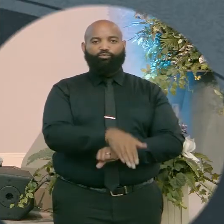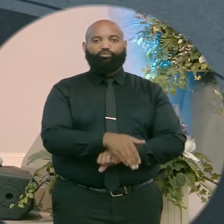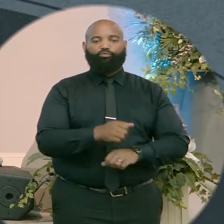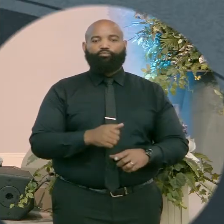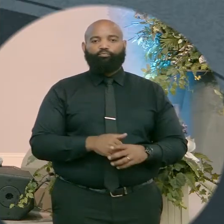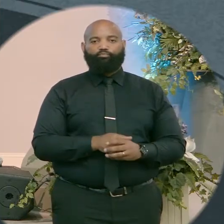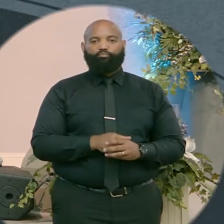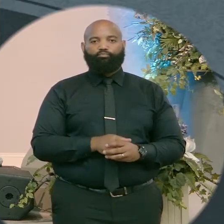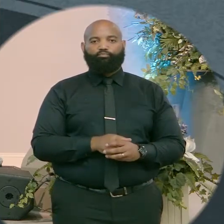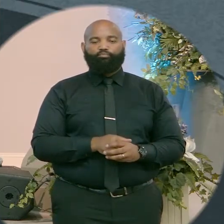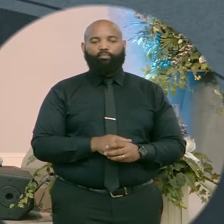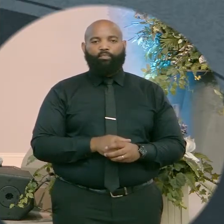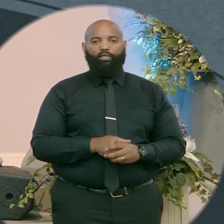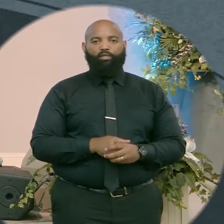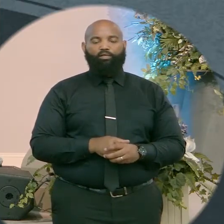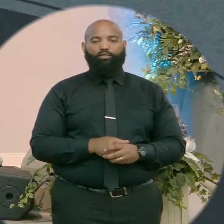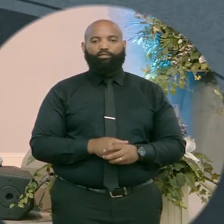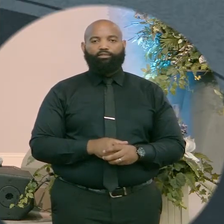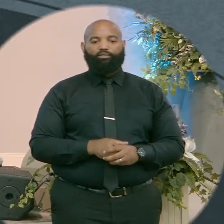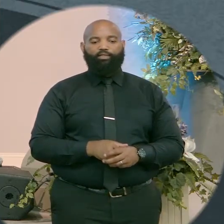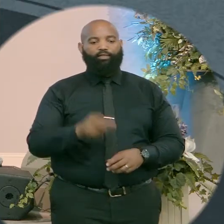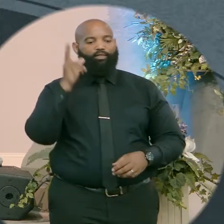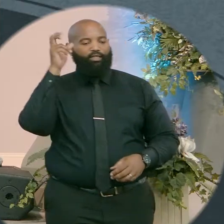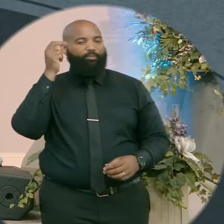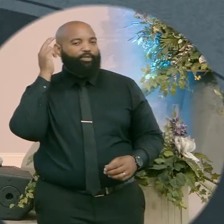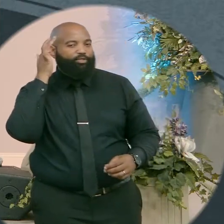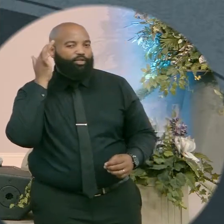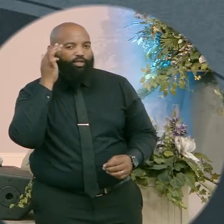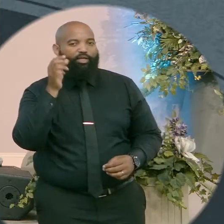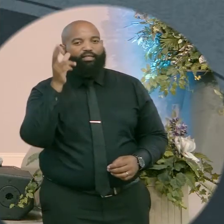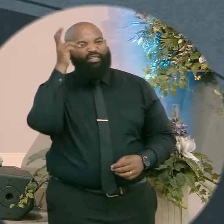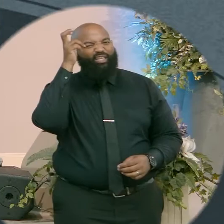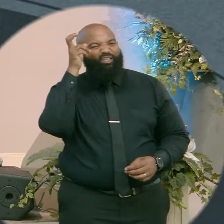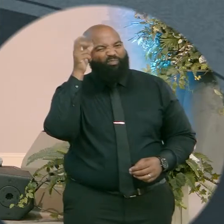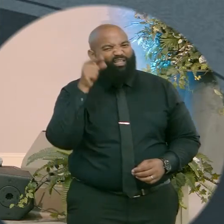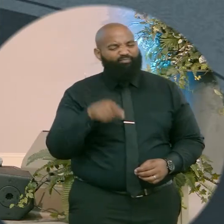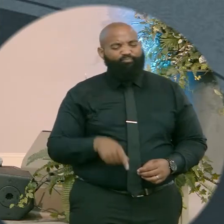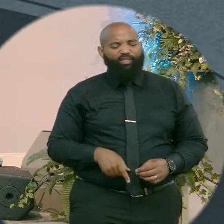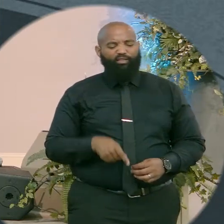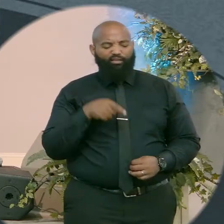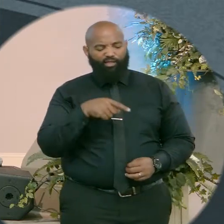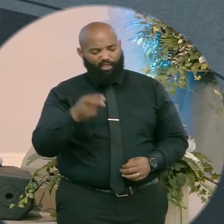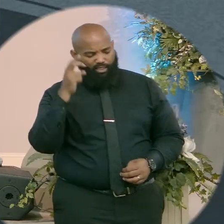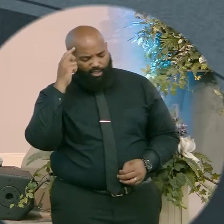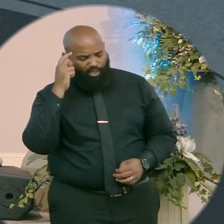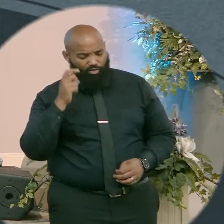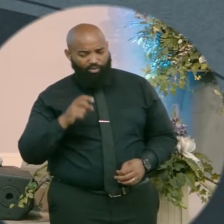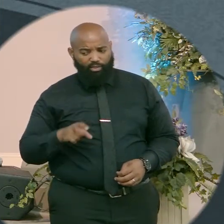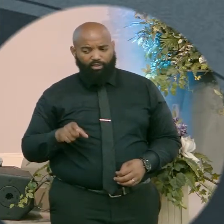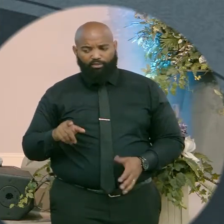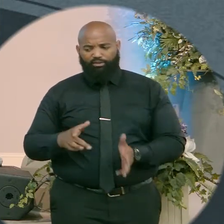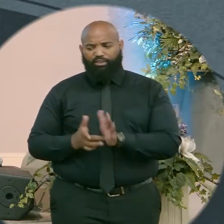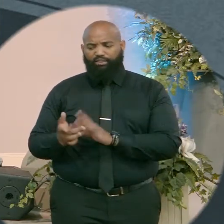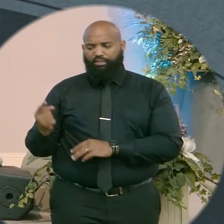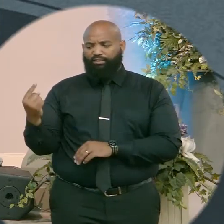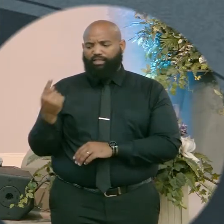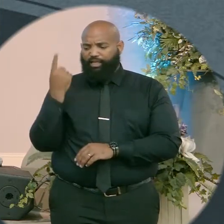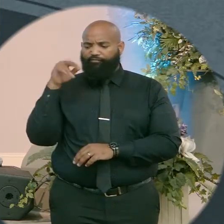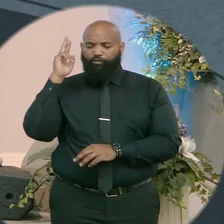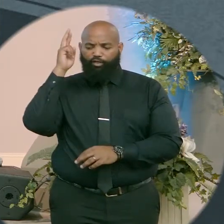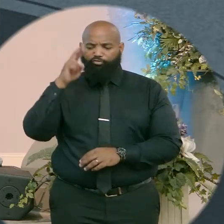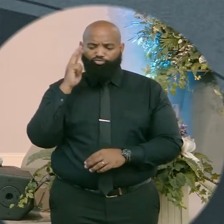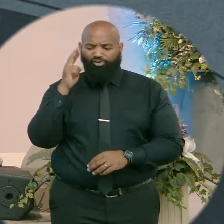He knows if we ever got wind of the fact of why Jesus came, who Jesus was and what Jesus did,